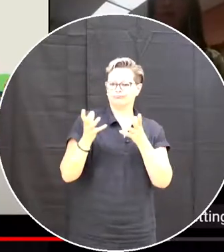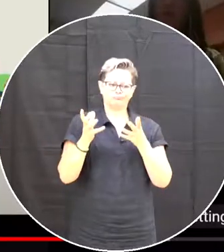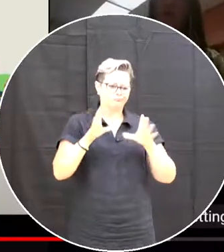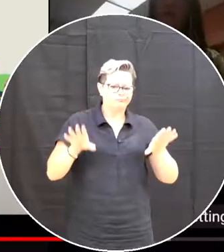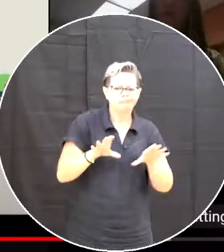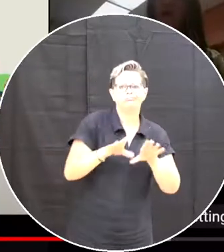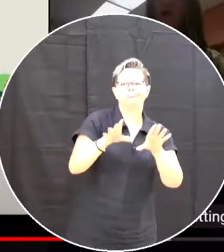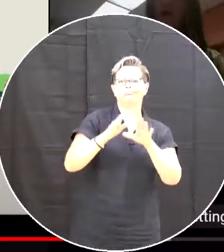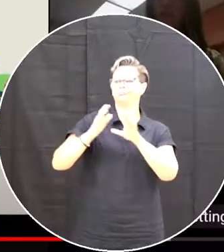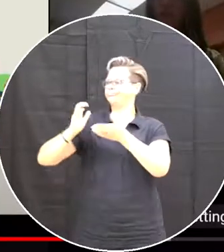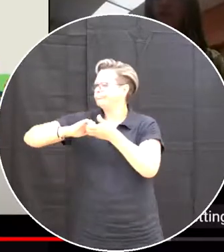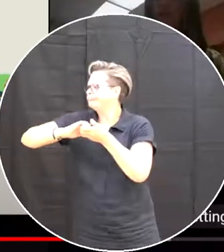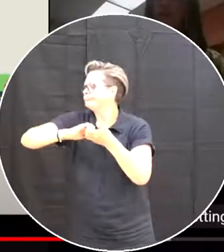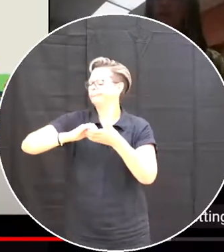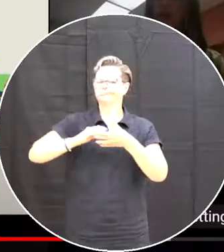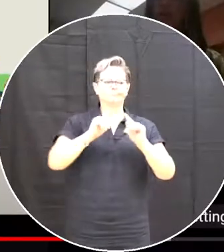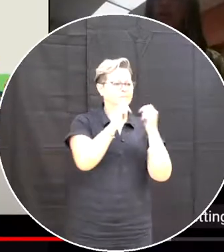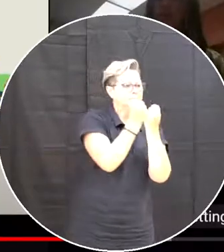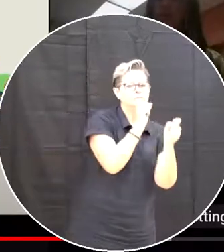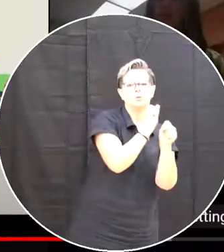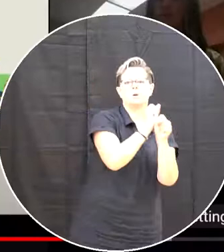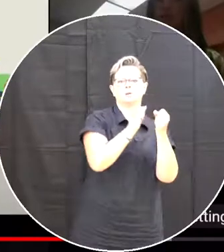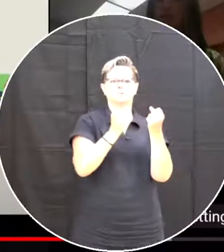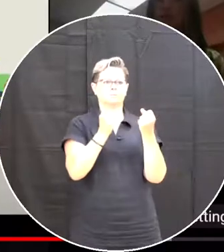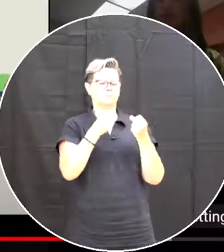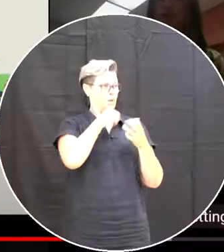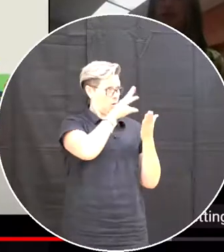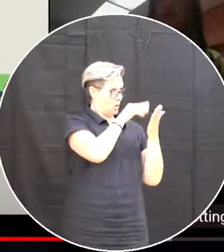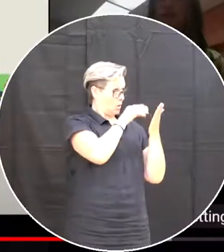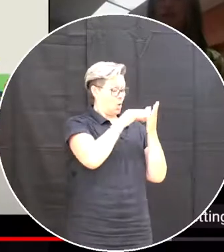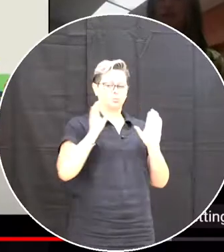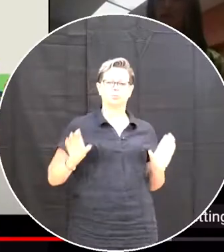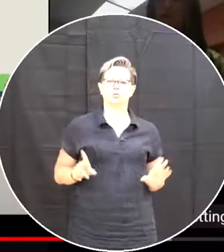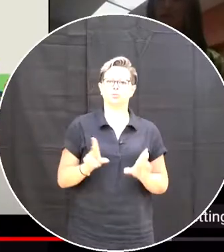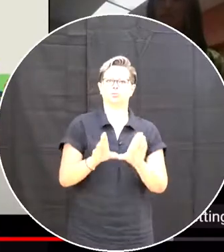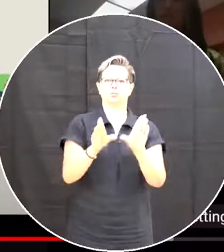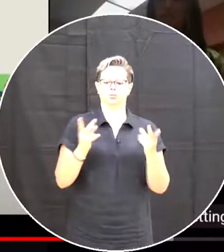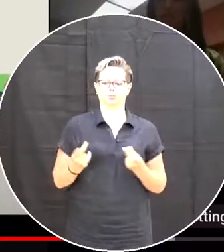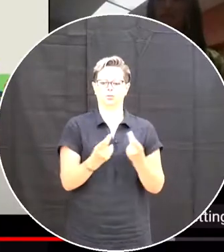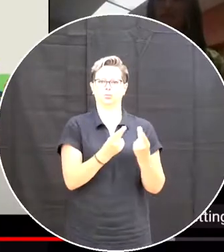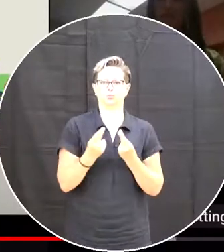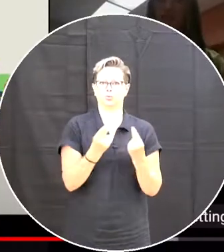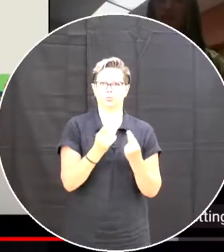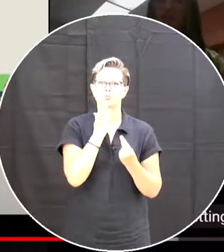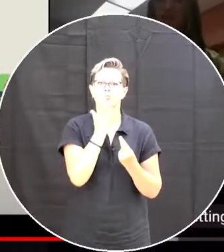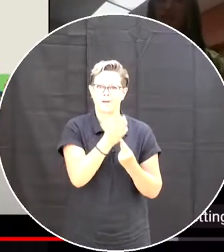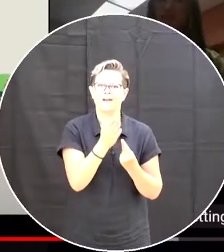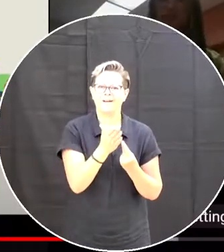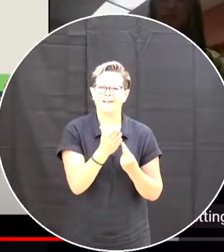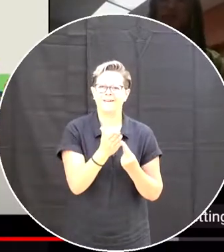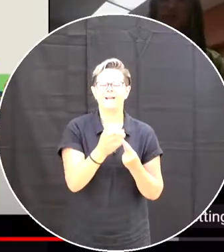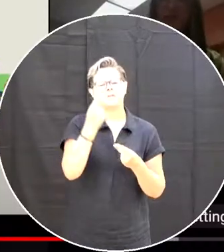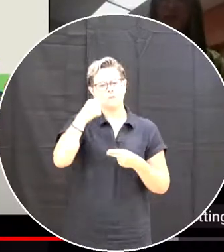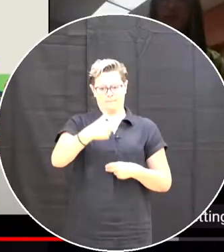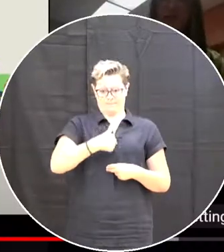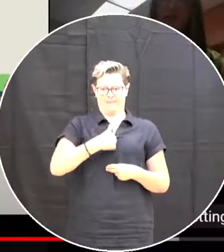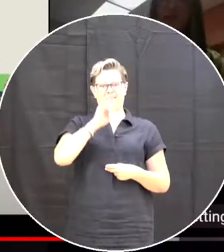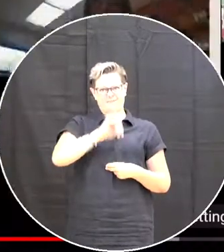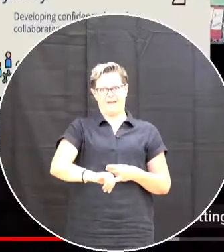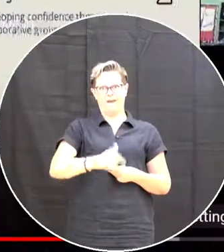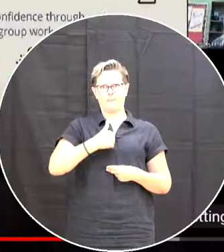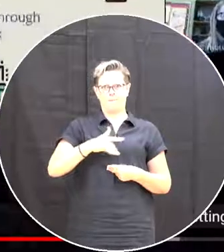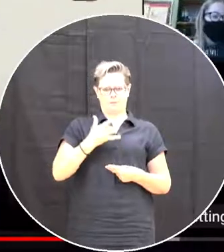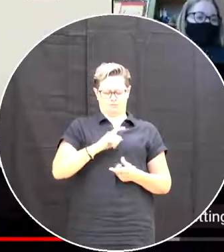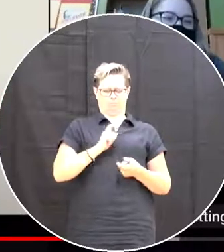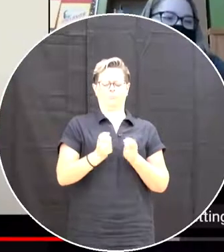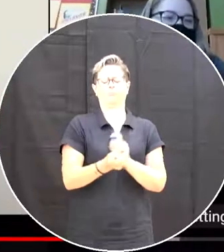learning and applying what it is That you are actually taking the time to learn And I find for me that that was the biggest change